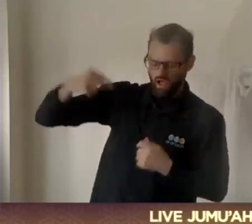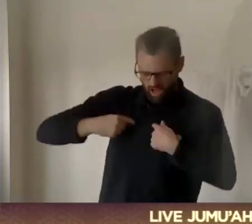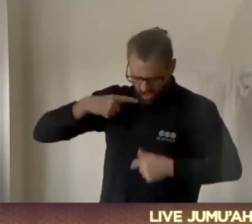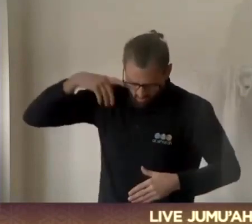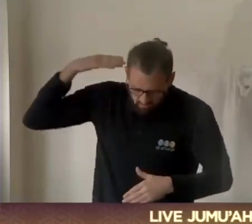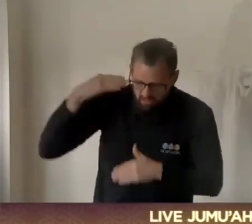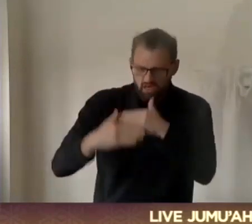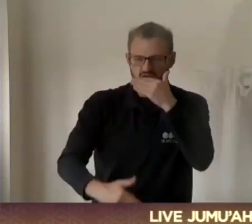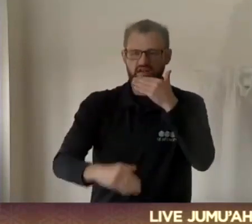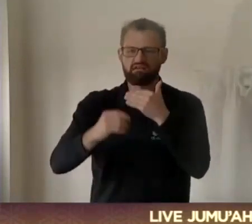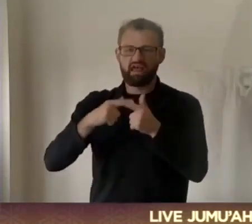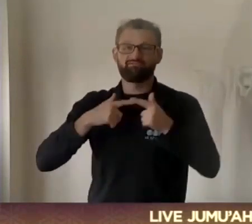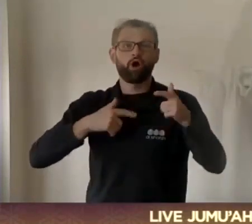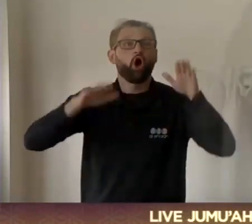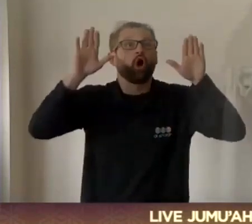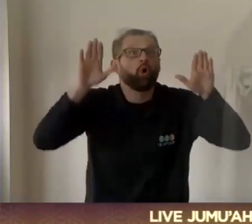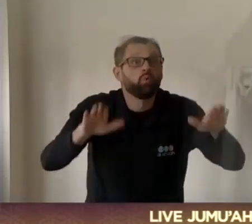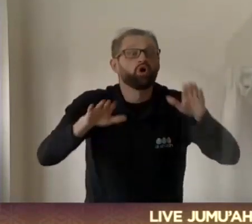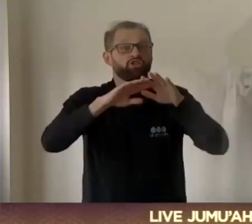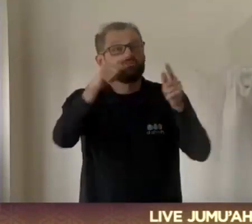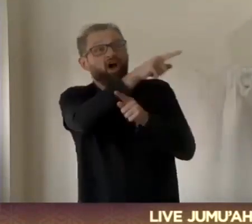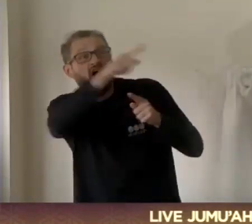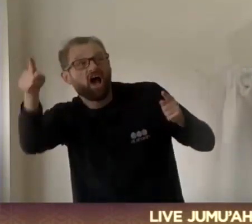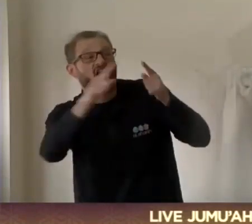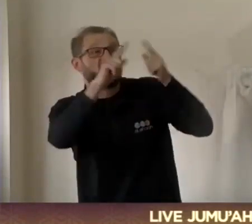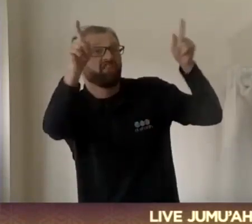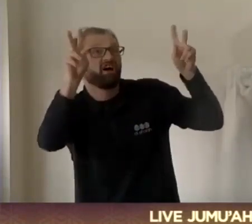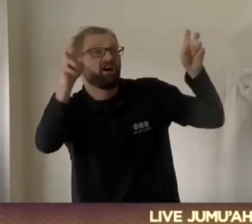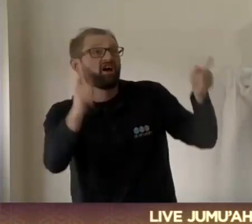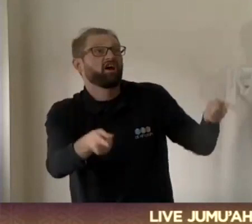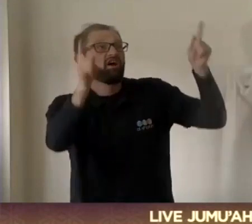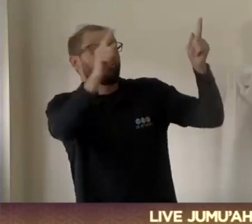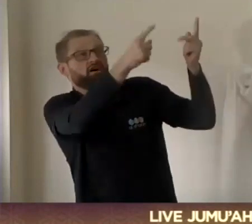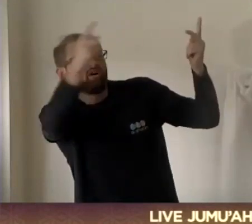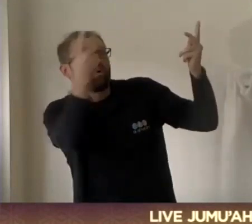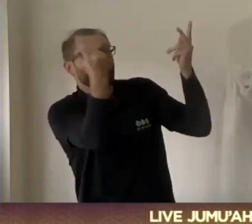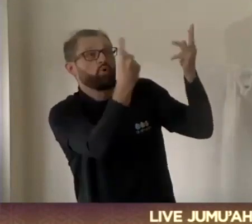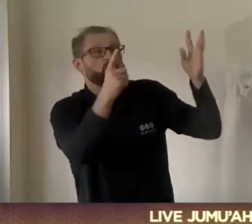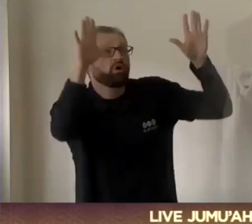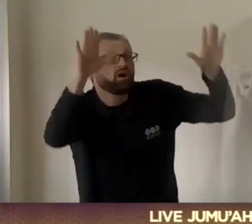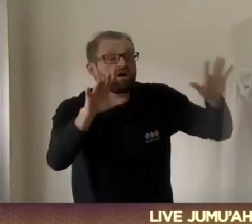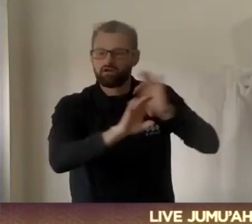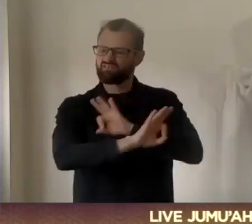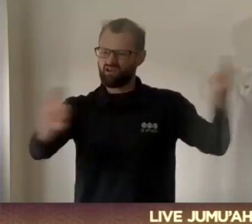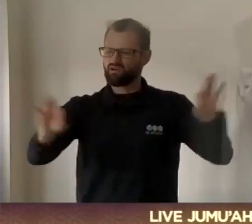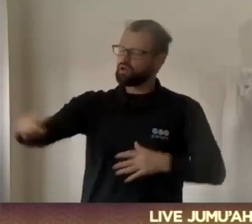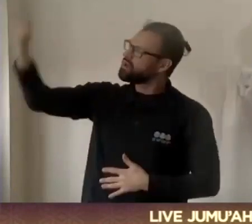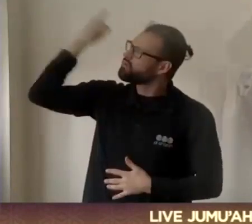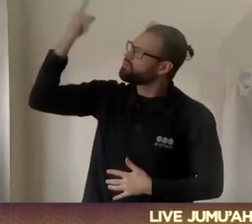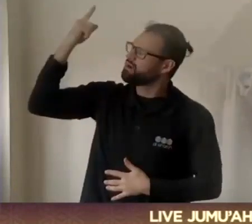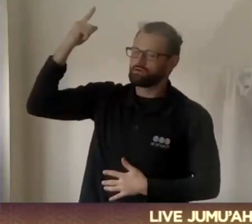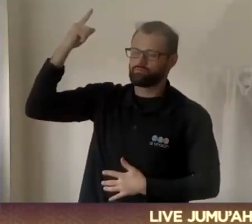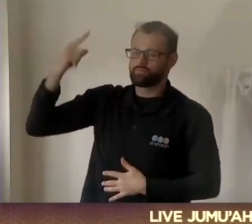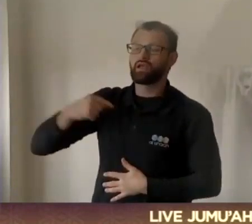never ever render any act of worship for anyone besides Allah. That is the meaning of la